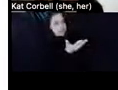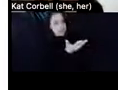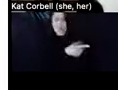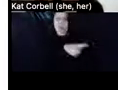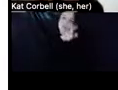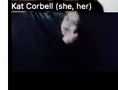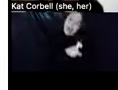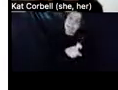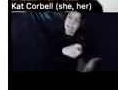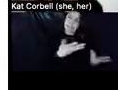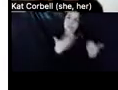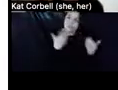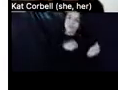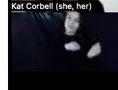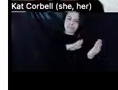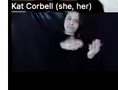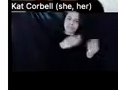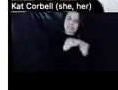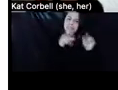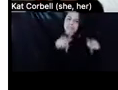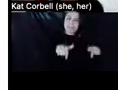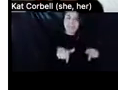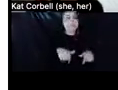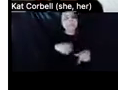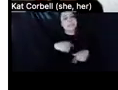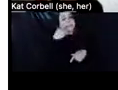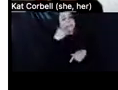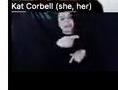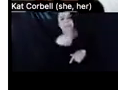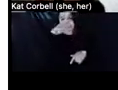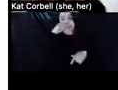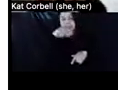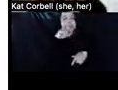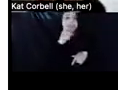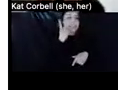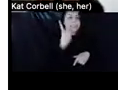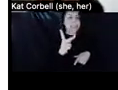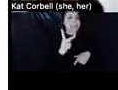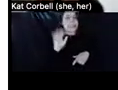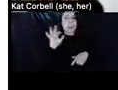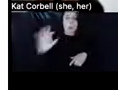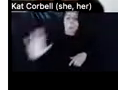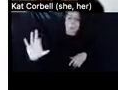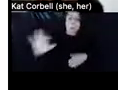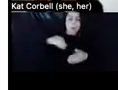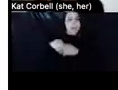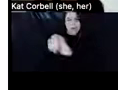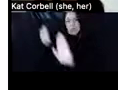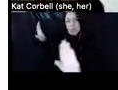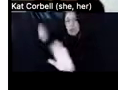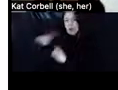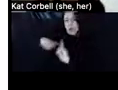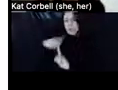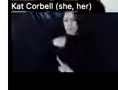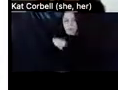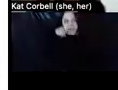get their crap together. Um, because they were pretending that they did not see holes in the wall when they were saying I had to move back in. Like I